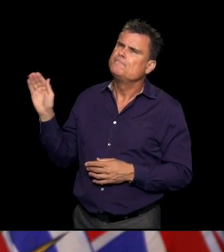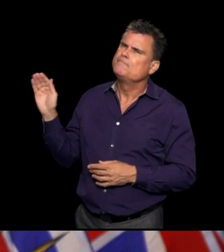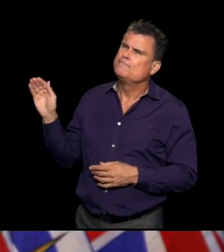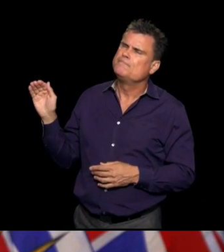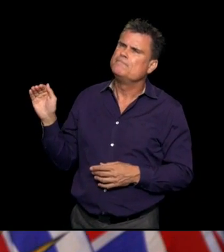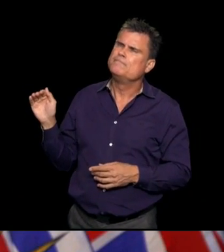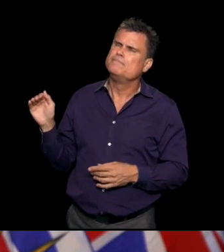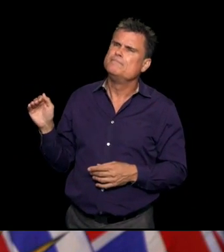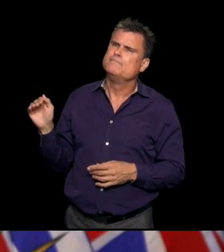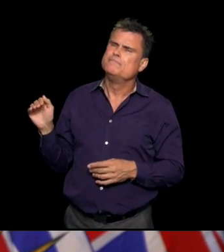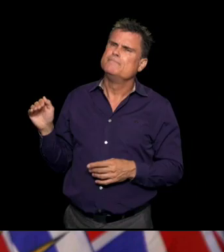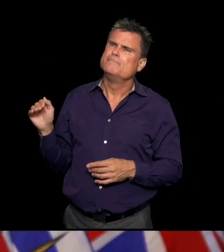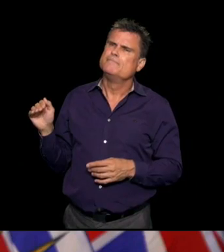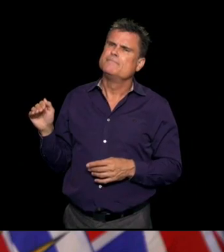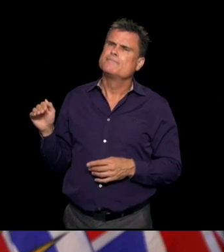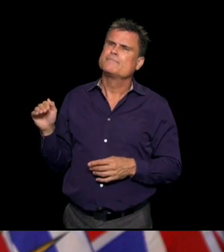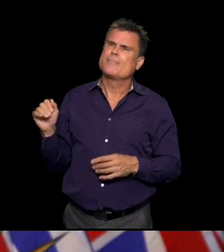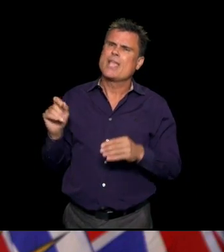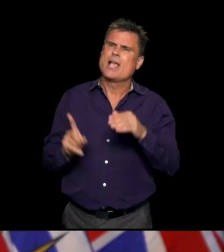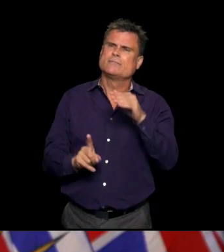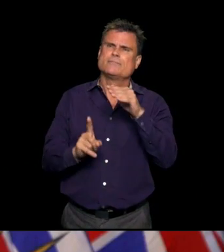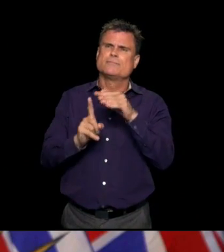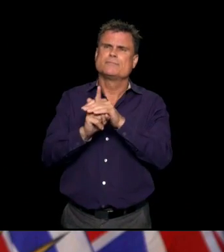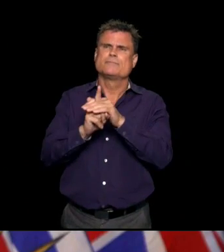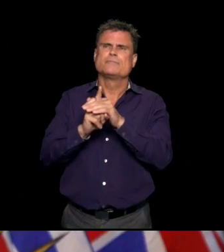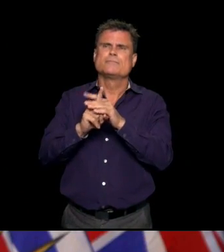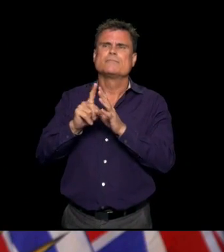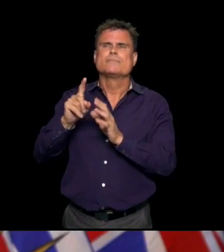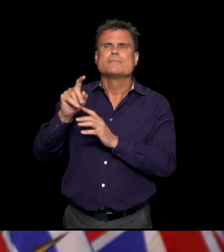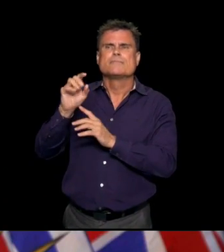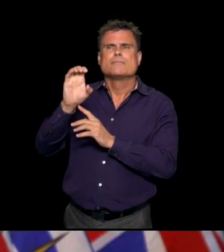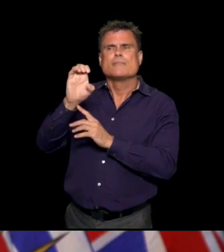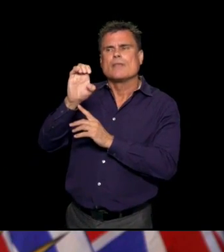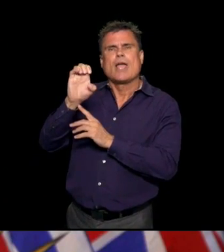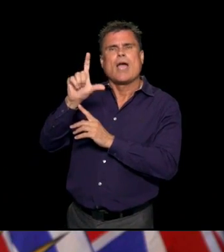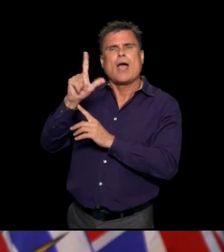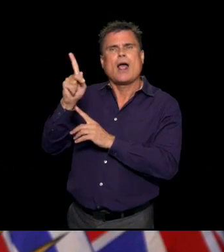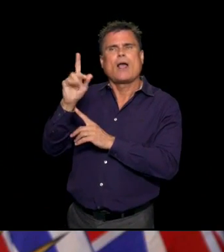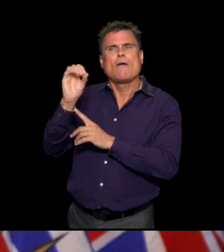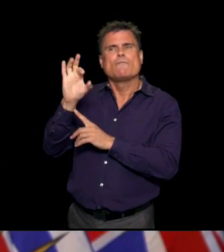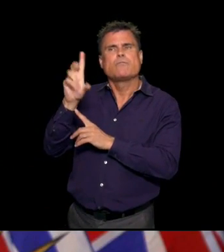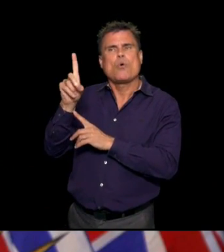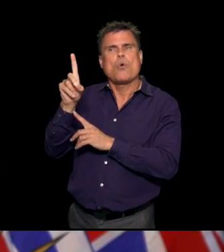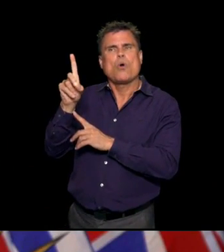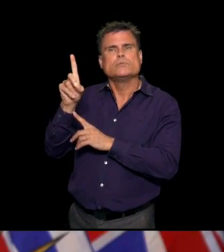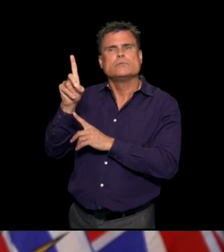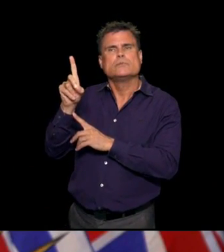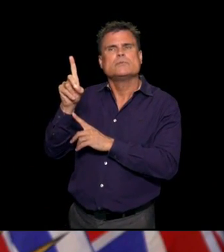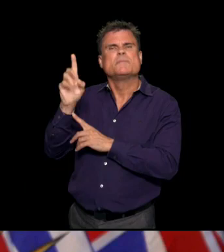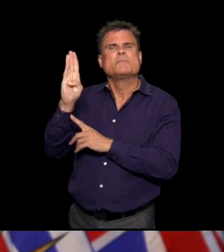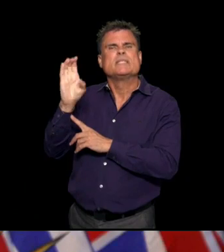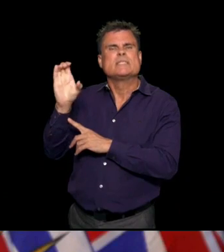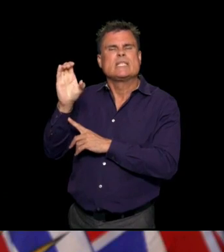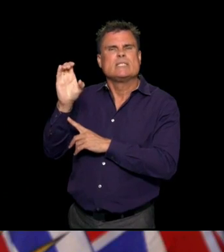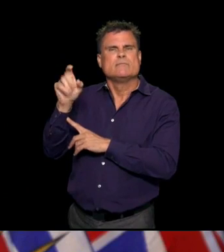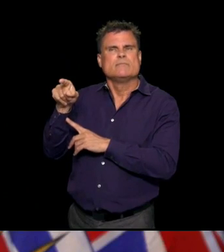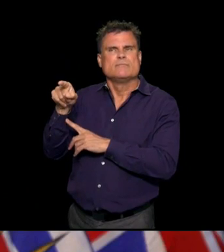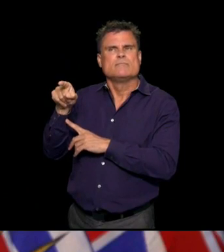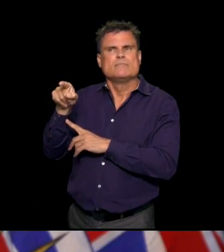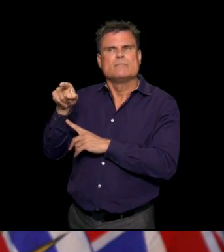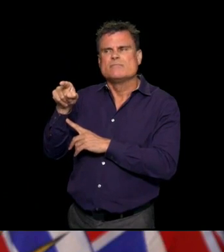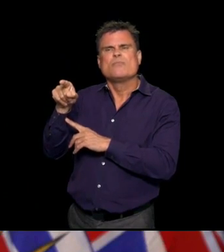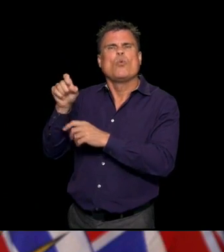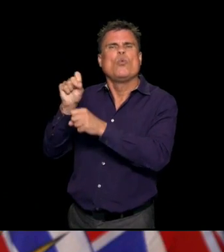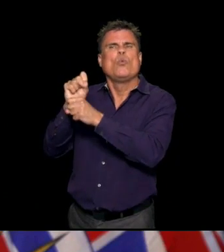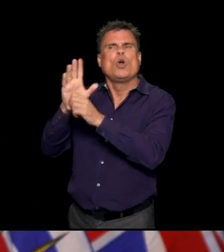Hi, Dr. Henry. With regards to the outbreak in Elkford, can you provide a timeline of when these workers left the town and when